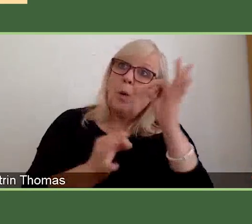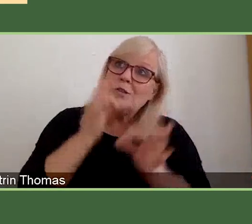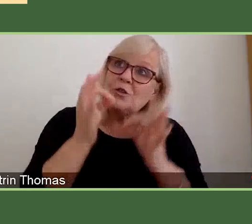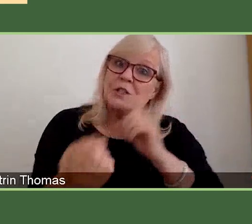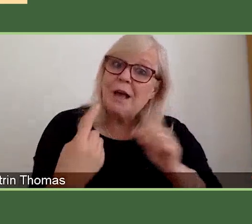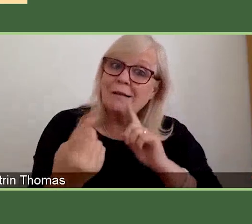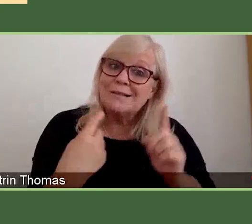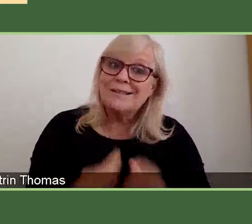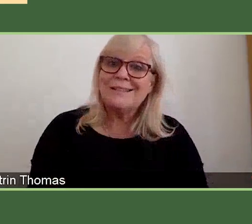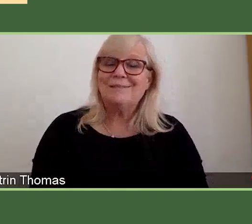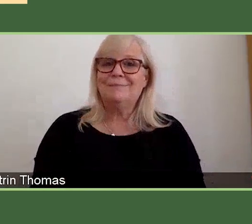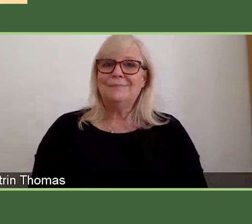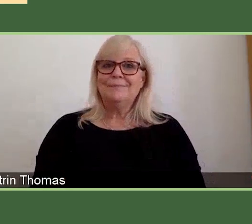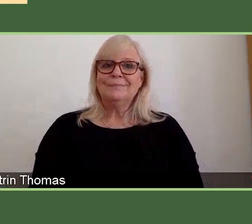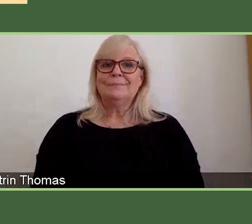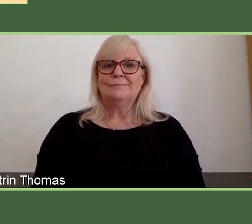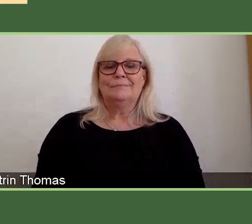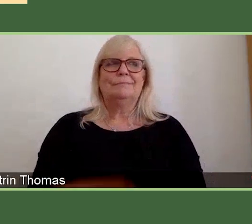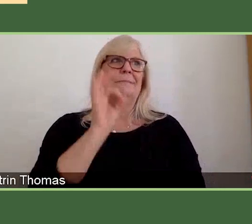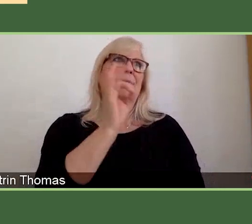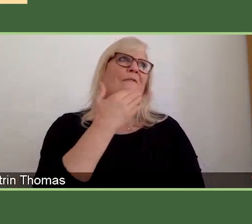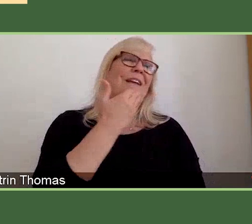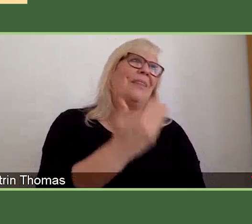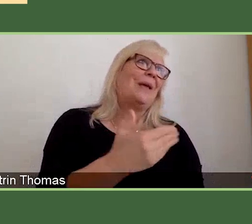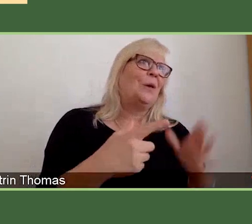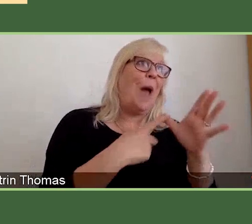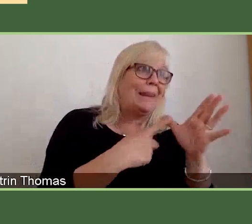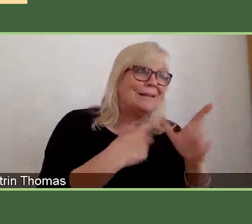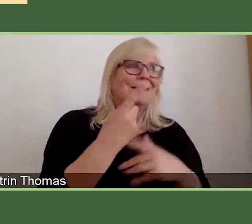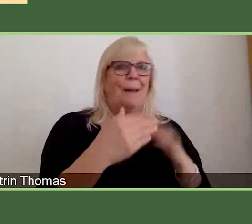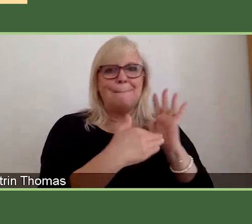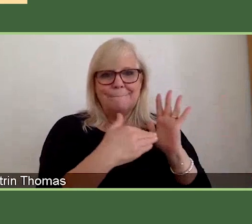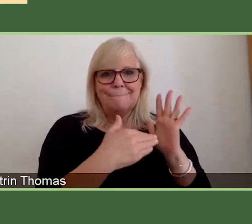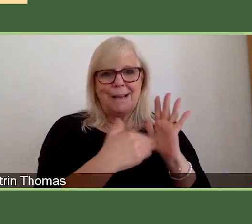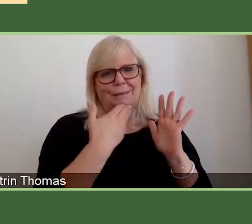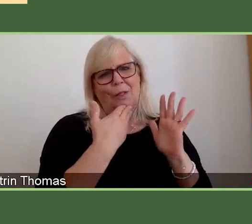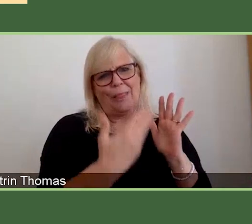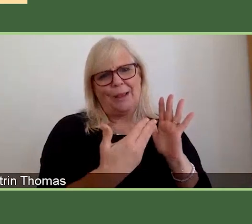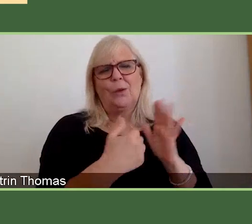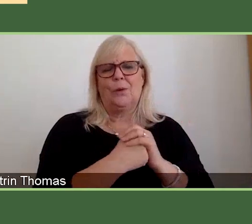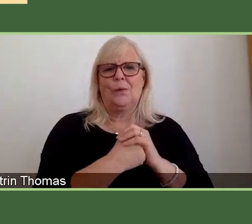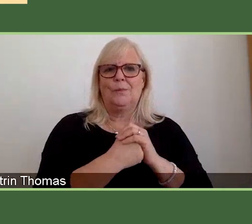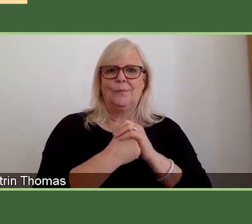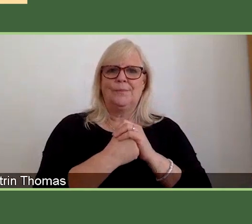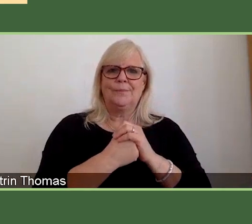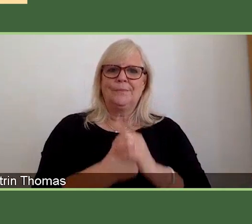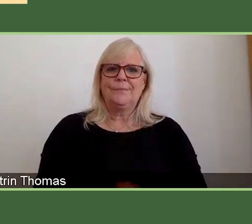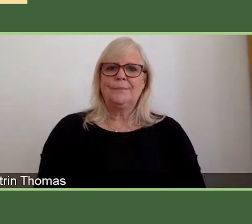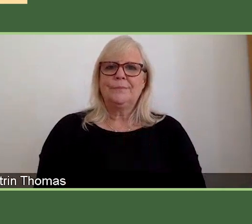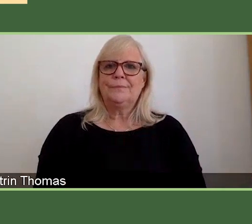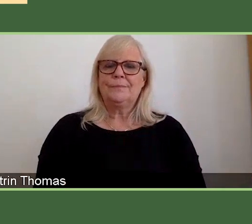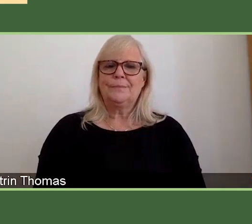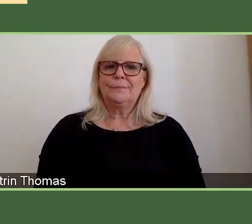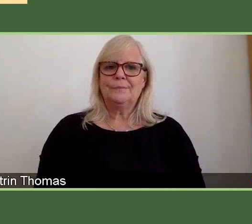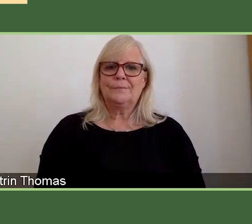Perfect. Thanks so much, Alison. And thanks, Michael. That's a really helpful overview of the new schemes. So as